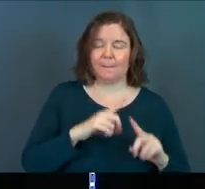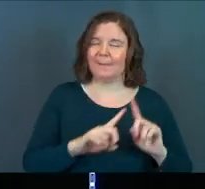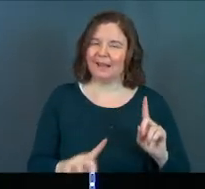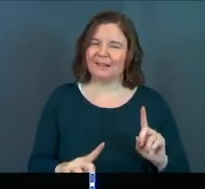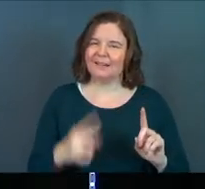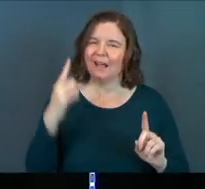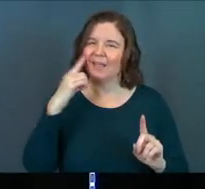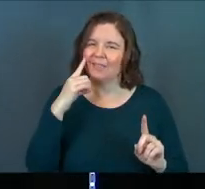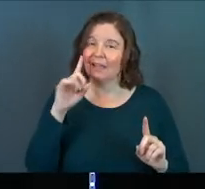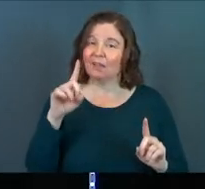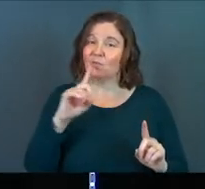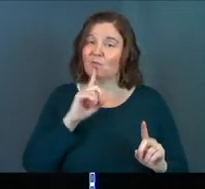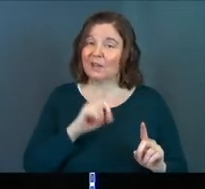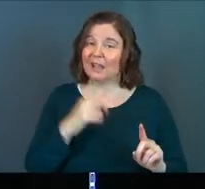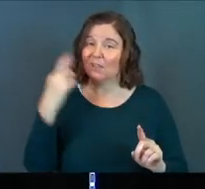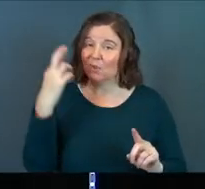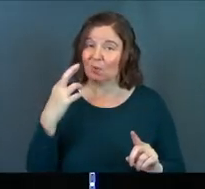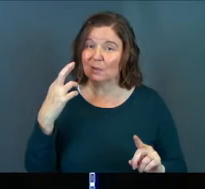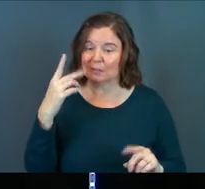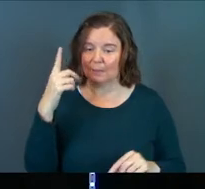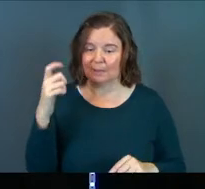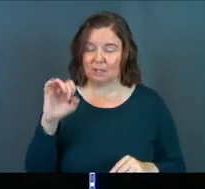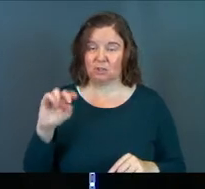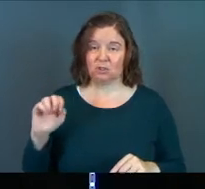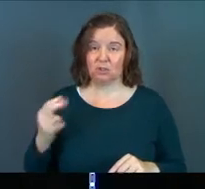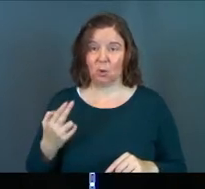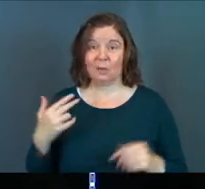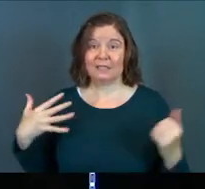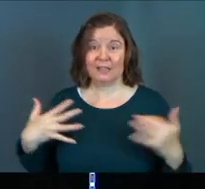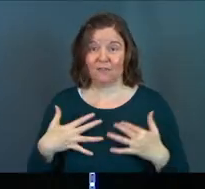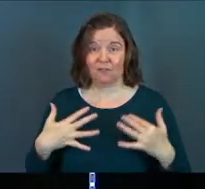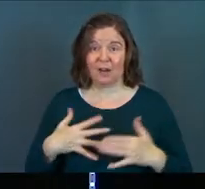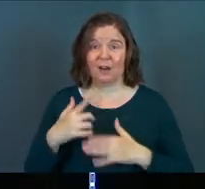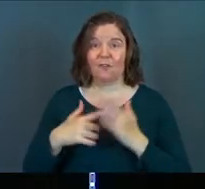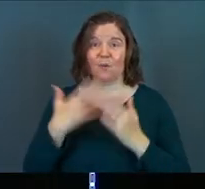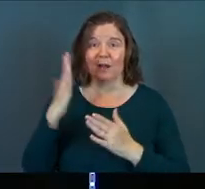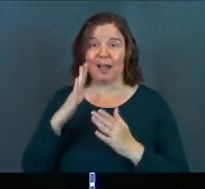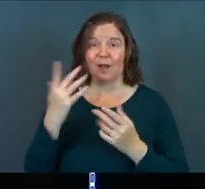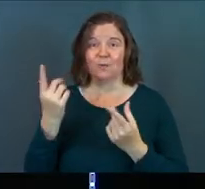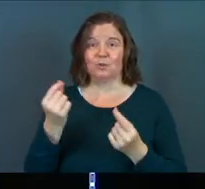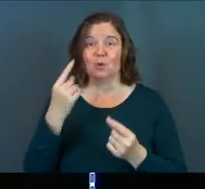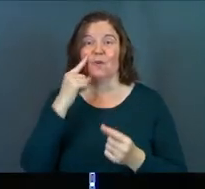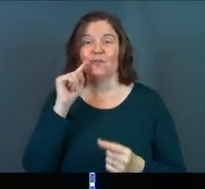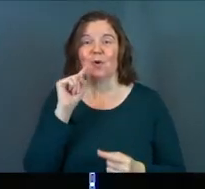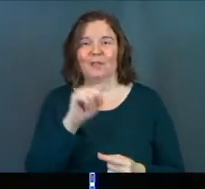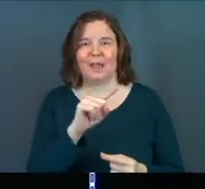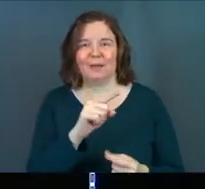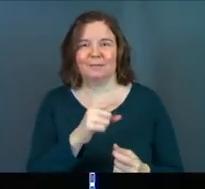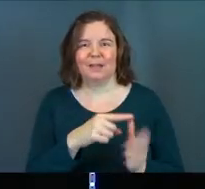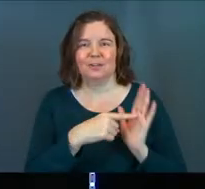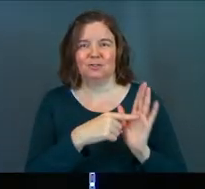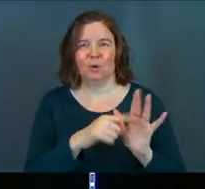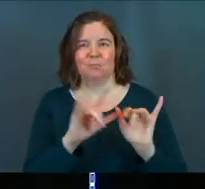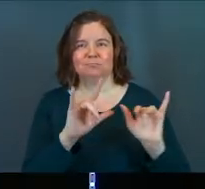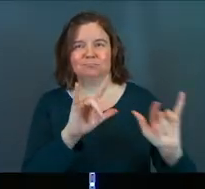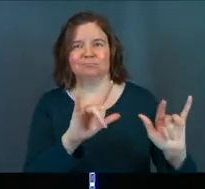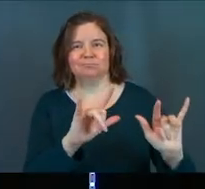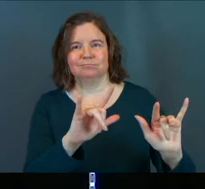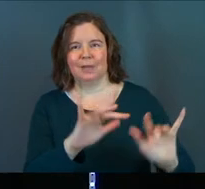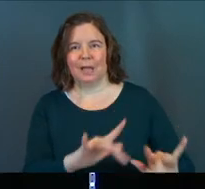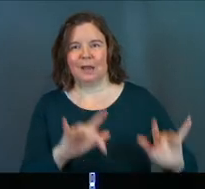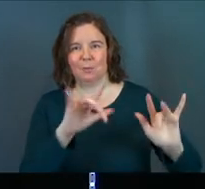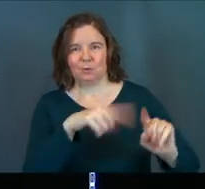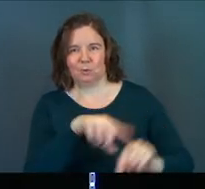But I think the ultimate reason is because Jonah is afraid of what God might do for the Ninevites. He